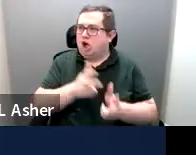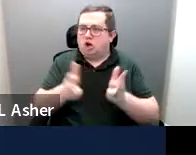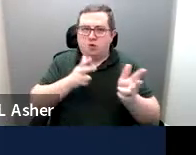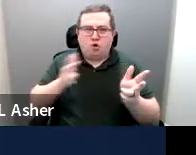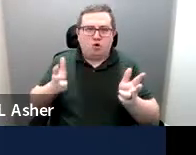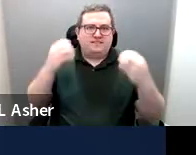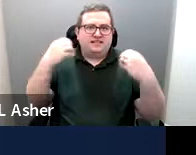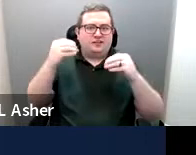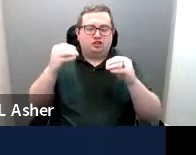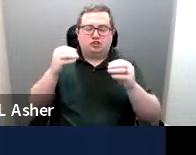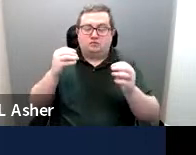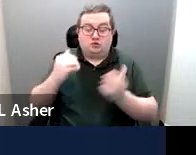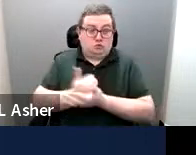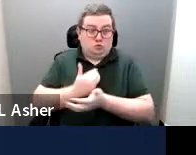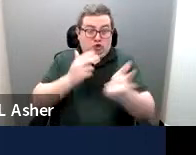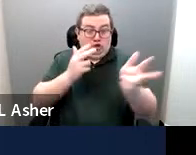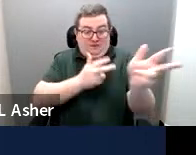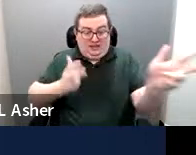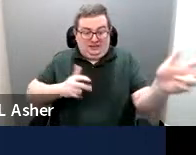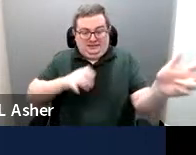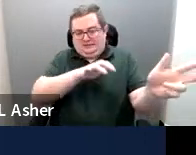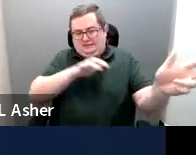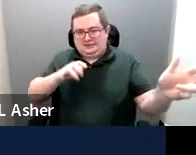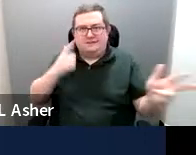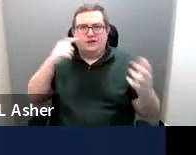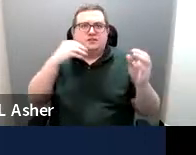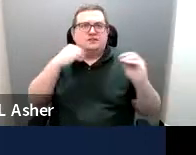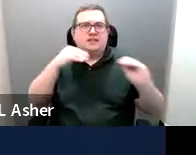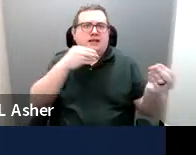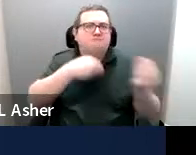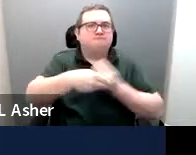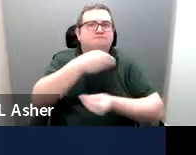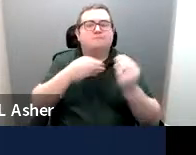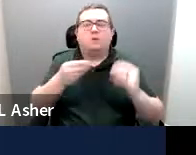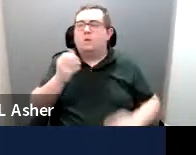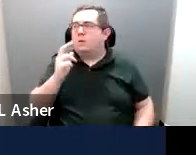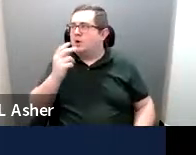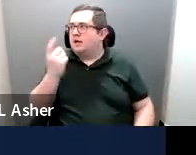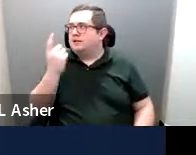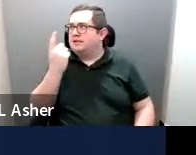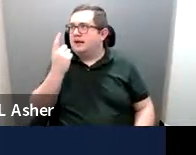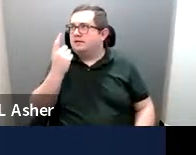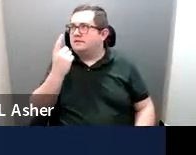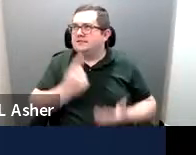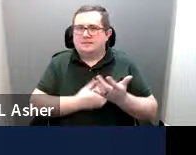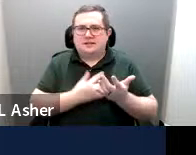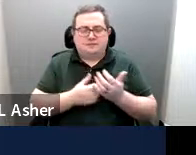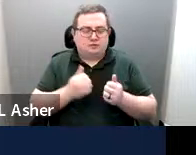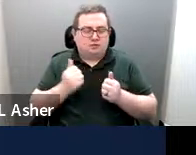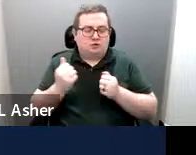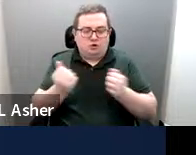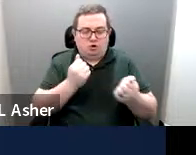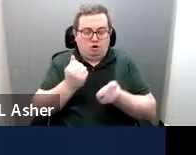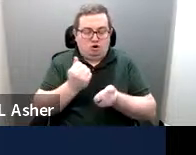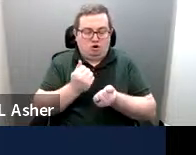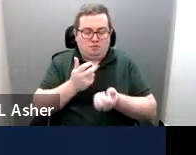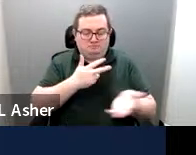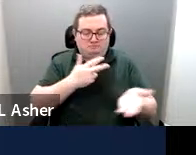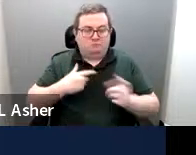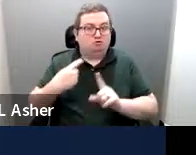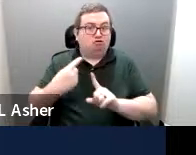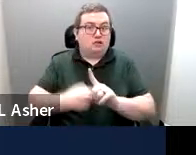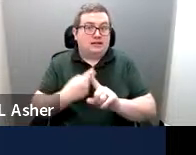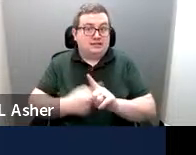uh, storing new vehicle inventory, or sometimes a car rental, uh,